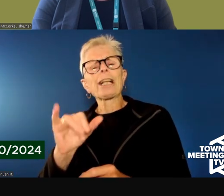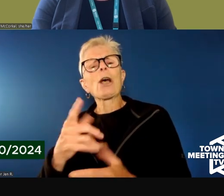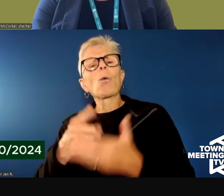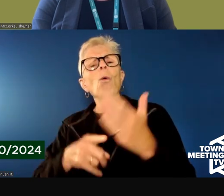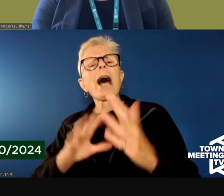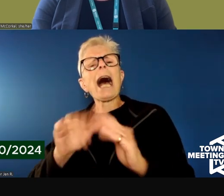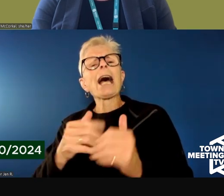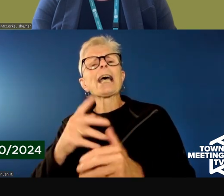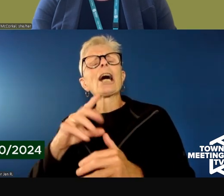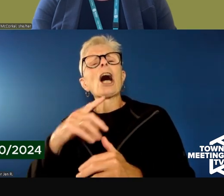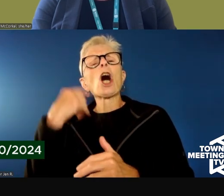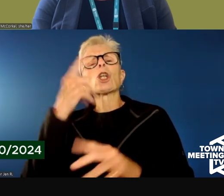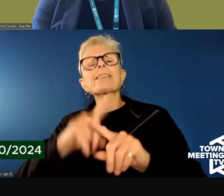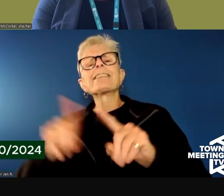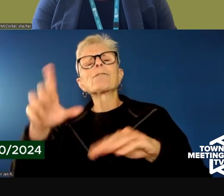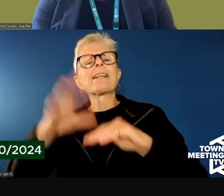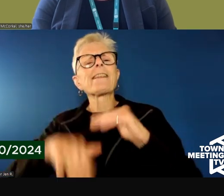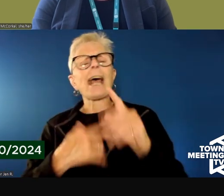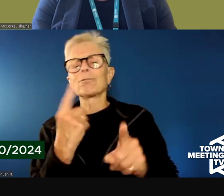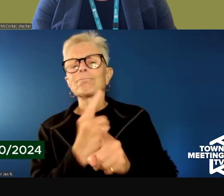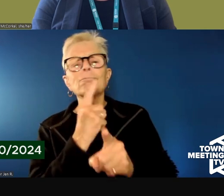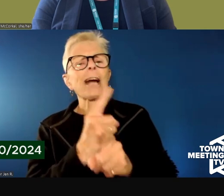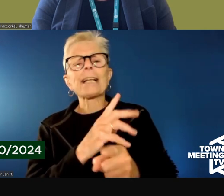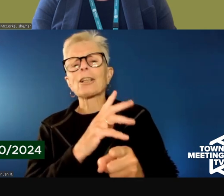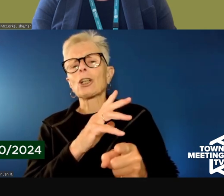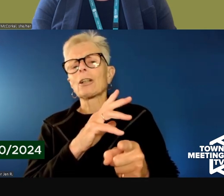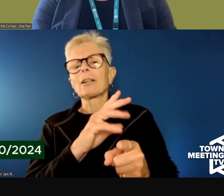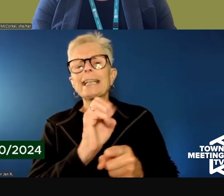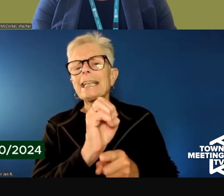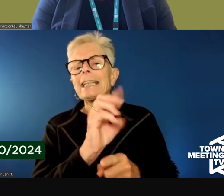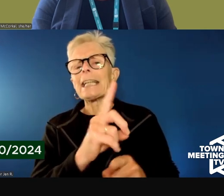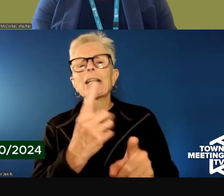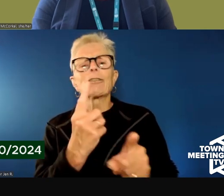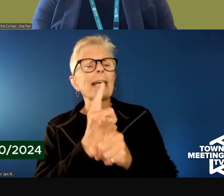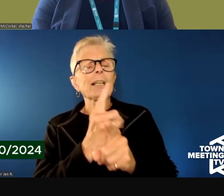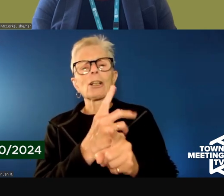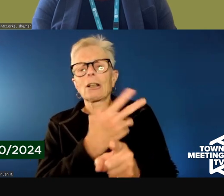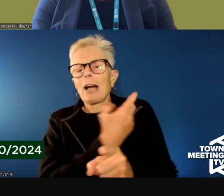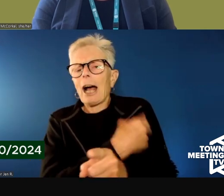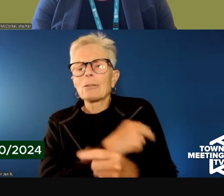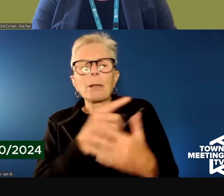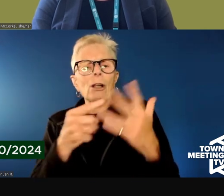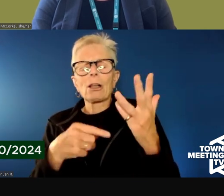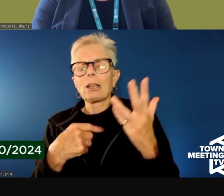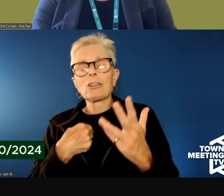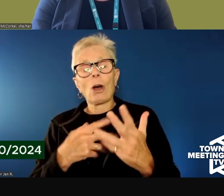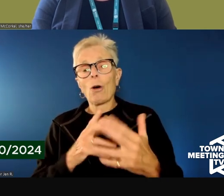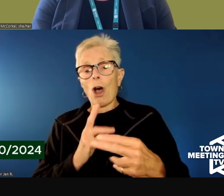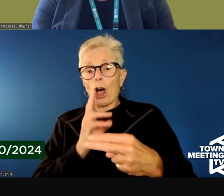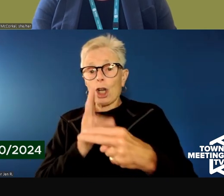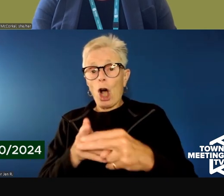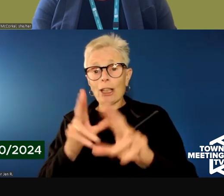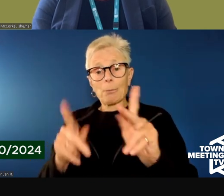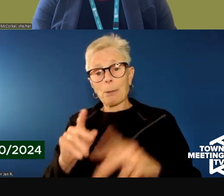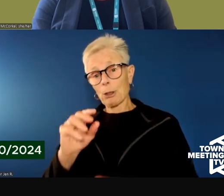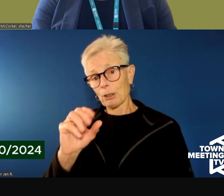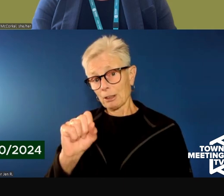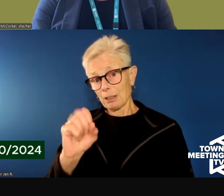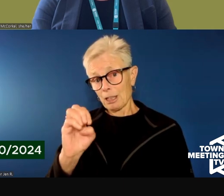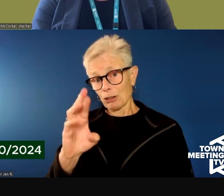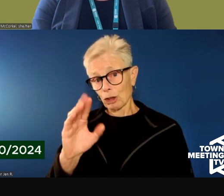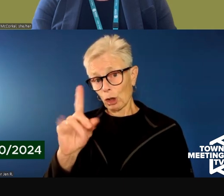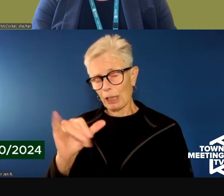what we've seen in other settings. And as such, instead of calling people security and having badges